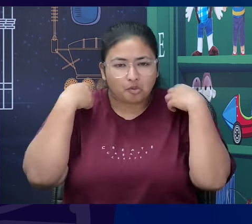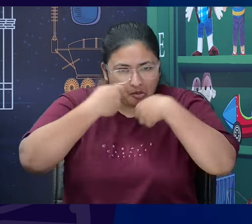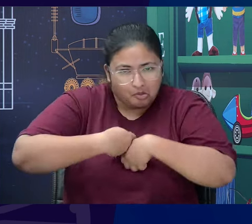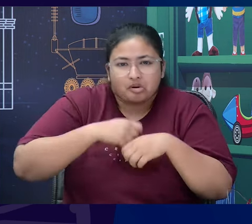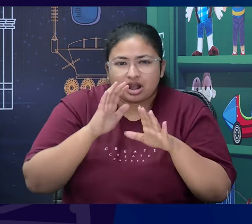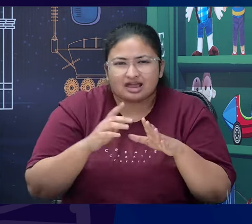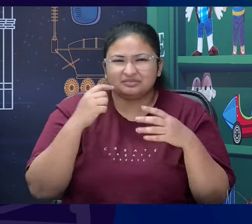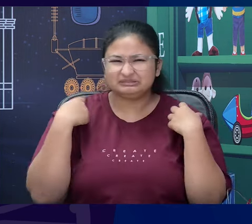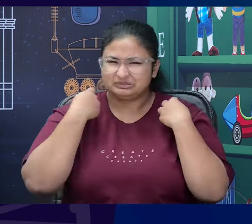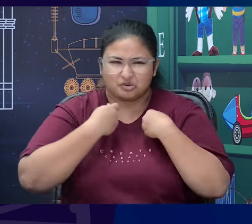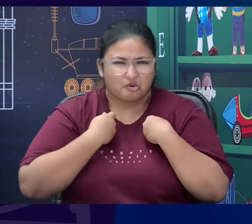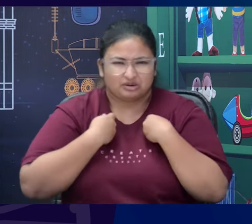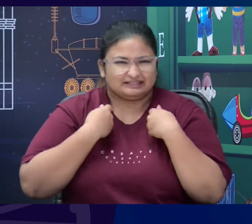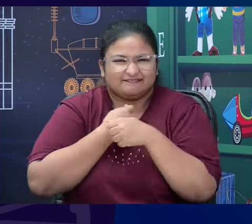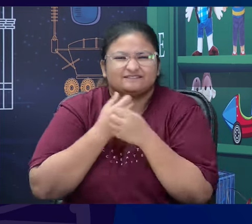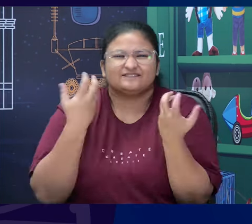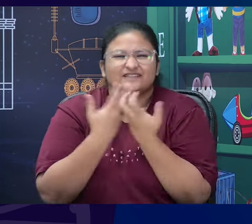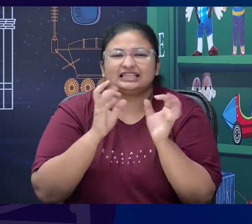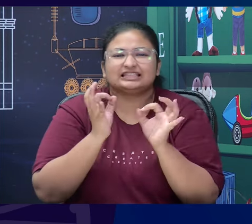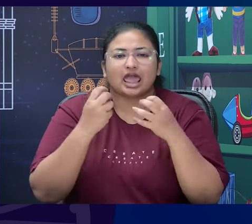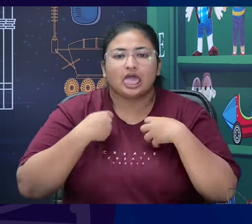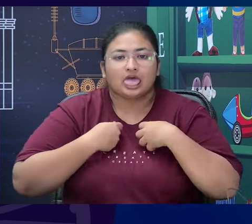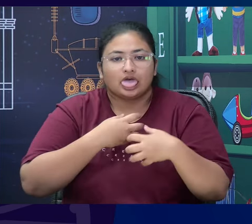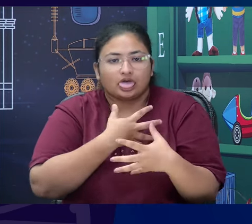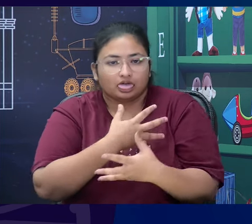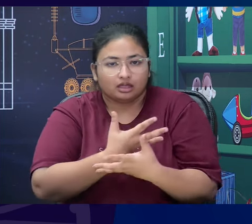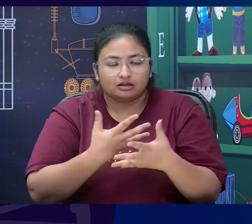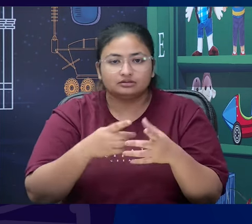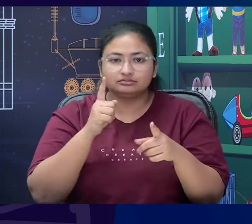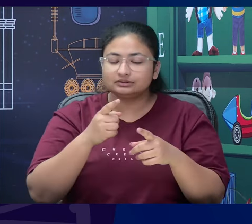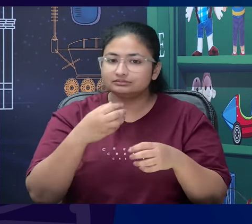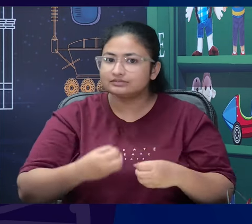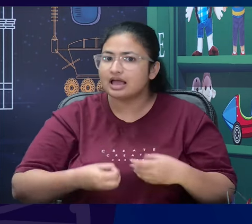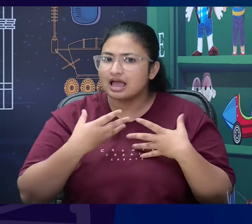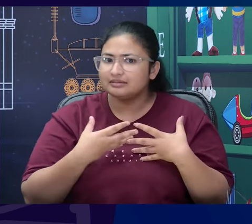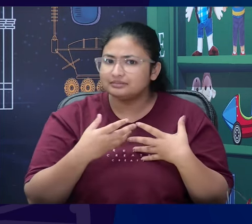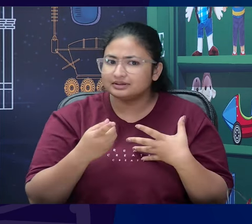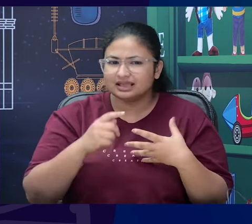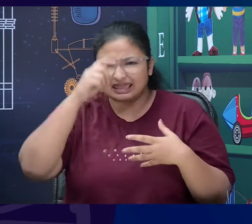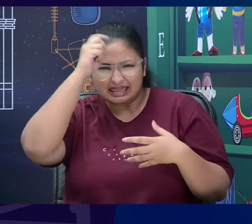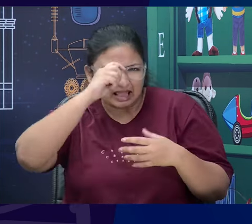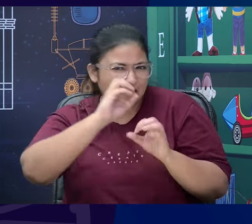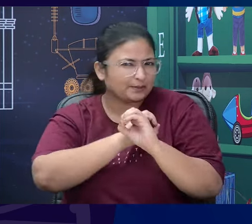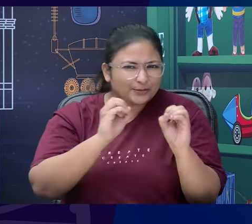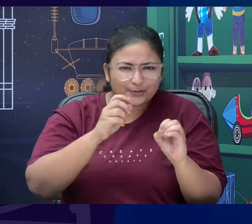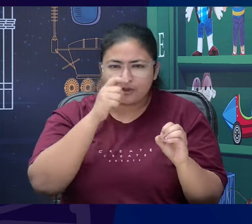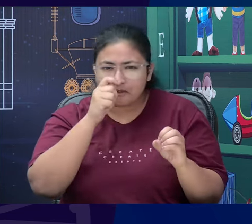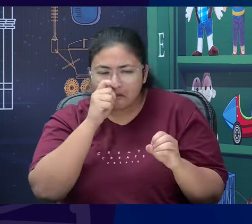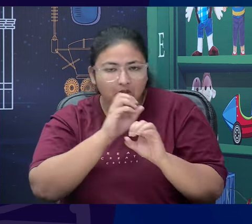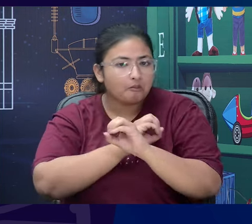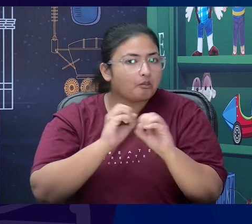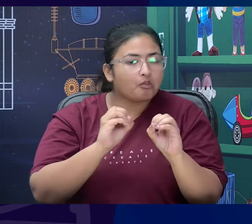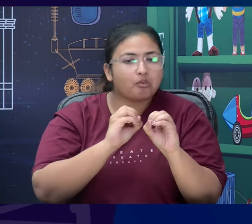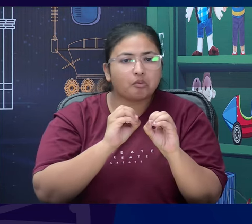but the coat does not actually fit and he is happy. He is not wearing any cap, any shades or